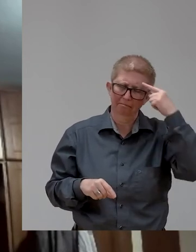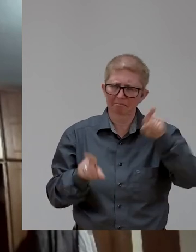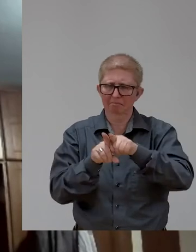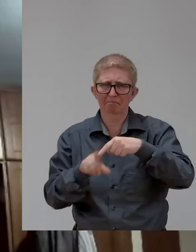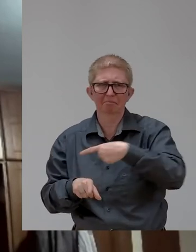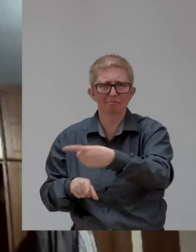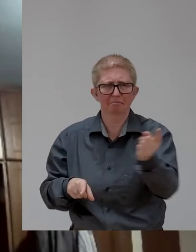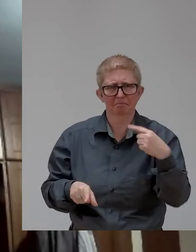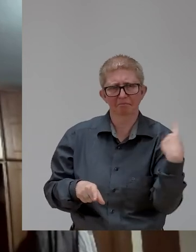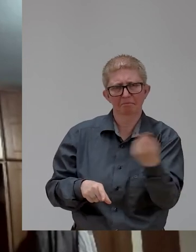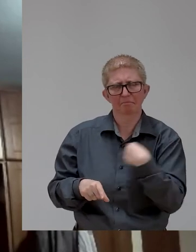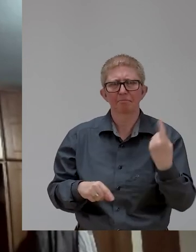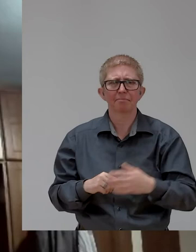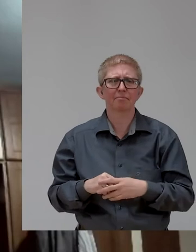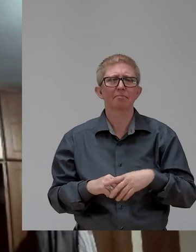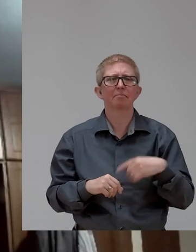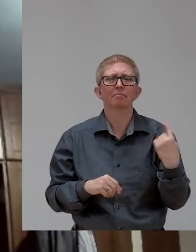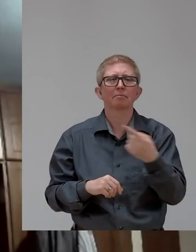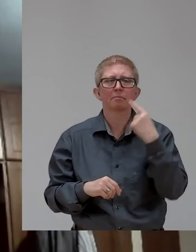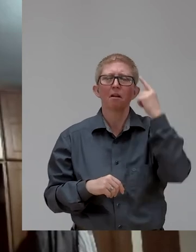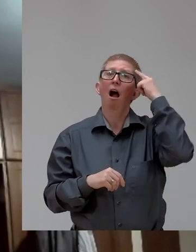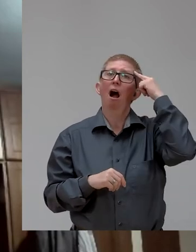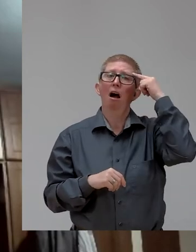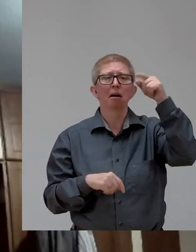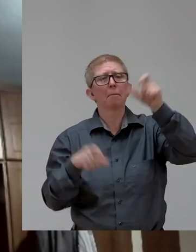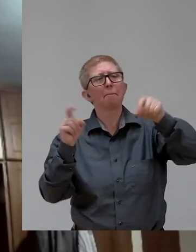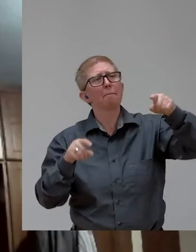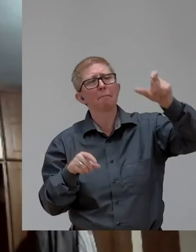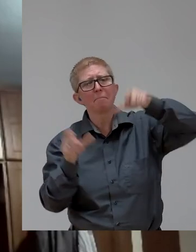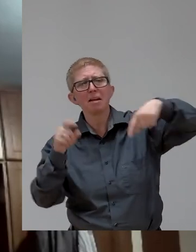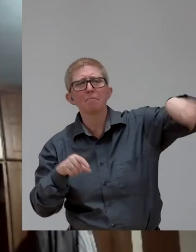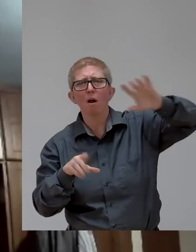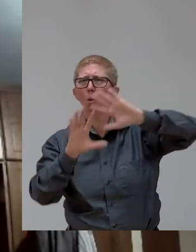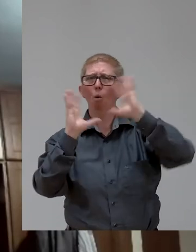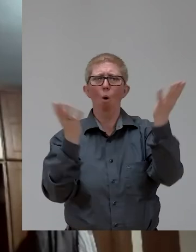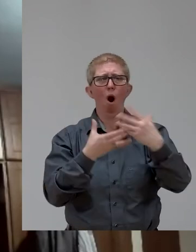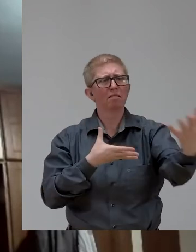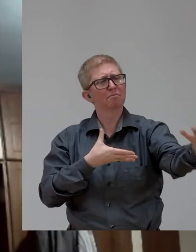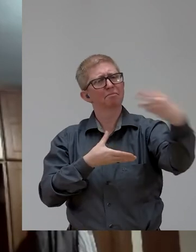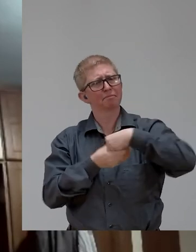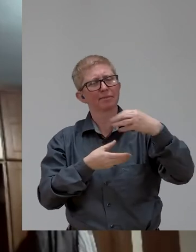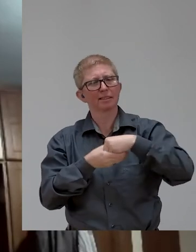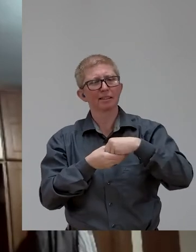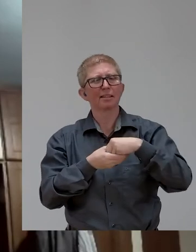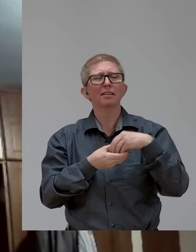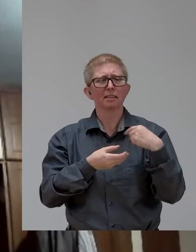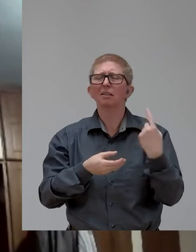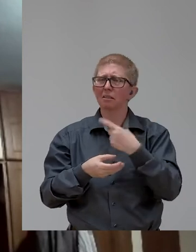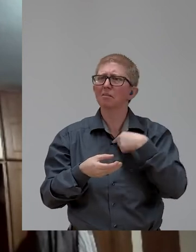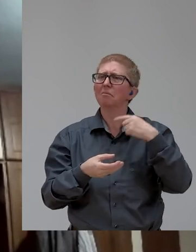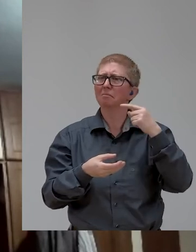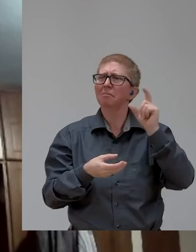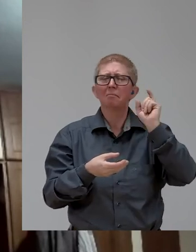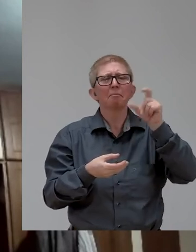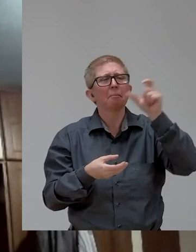to come into our world and to understand what we want or where we want to be. So that's critical. But something that strikes me